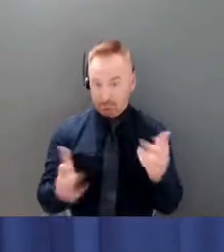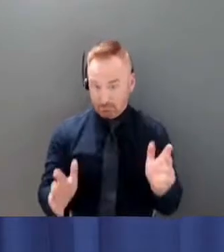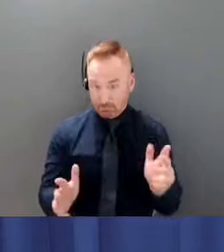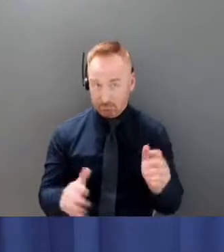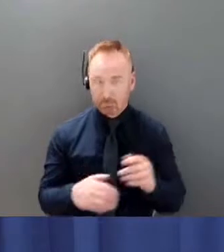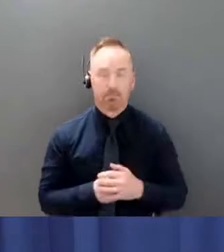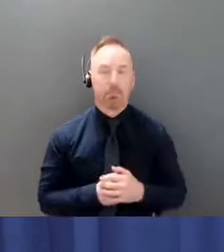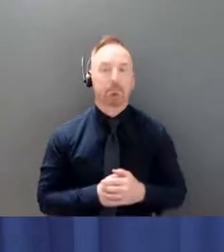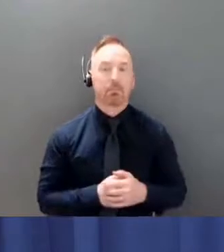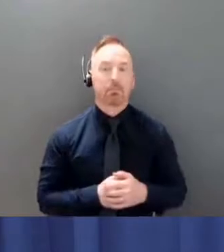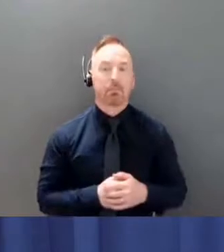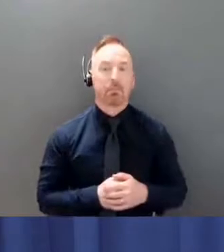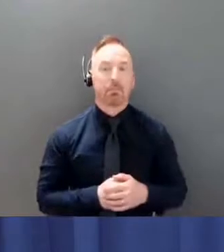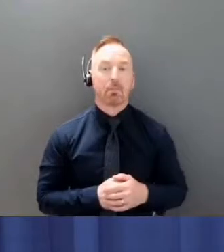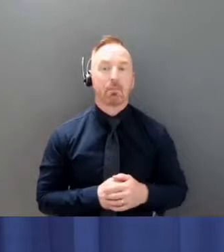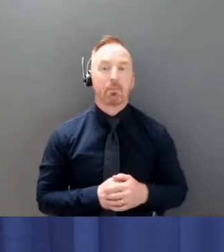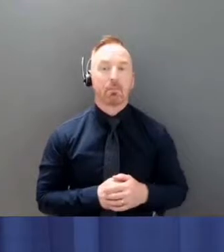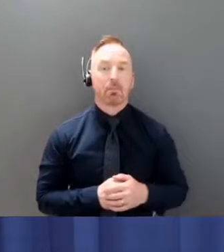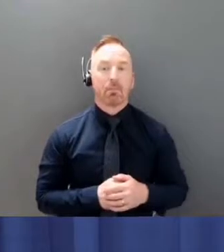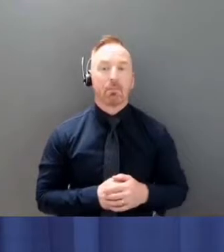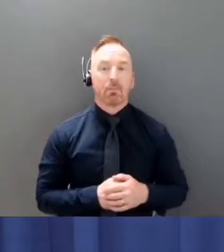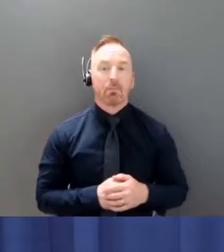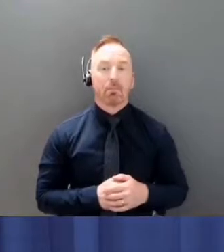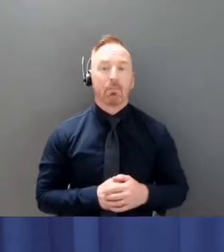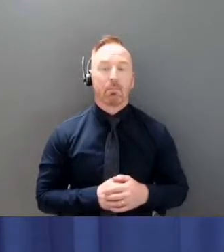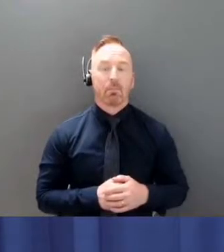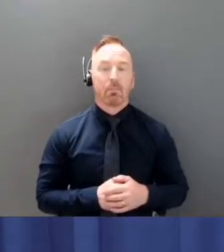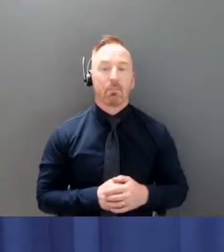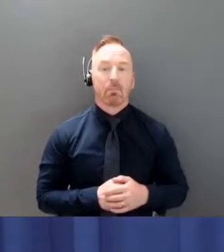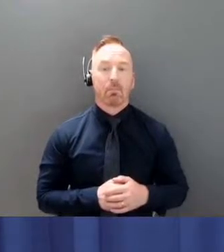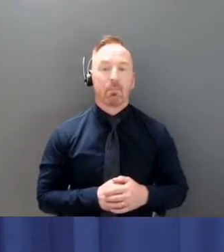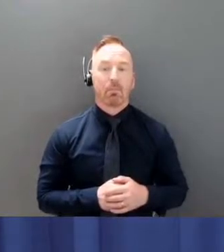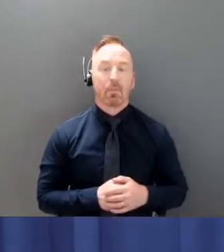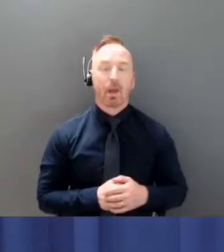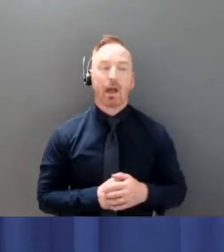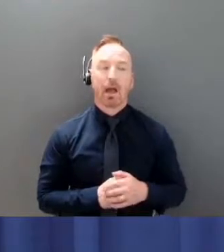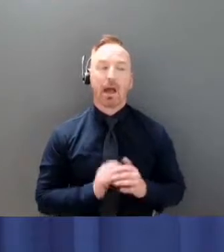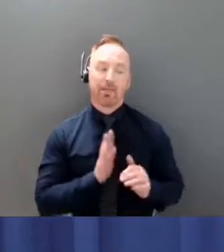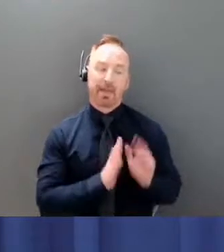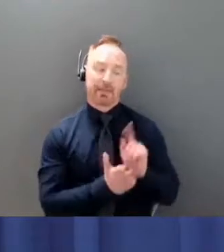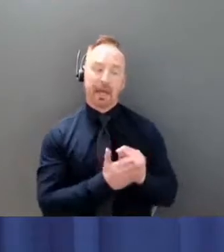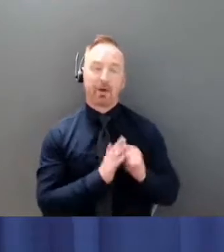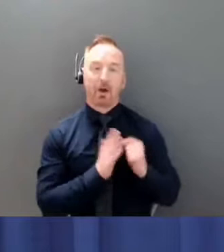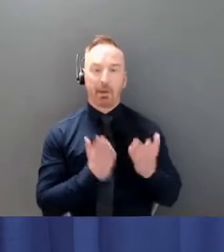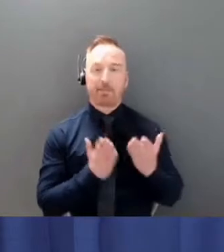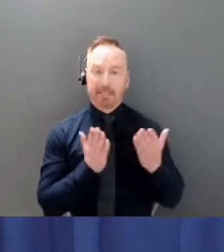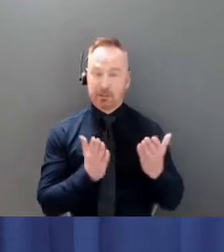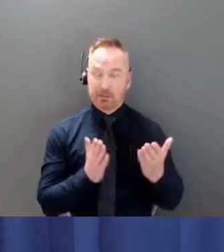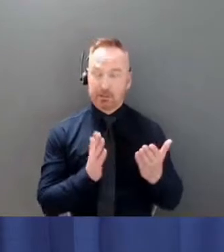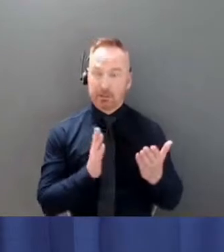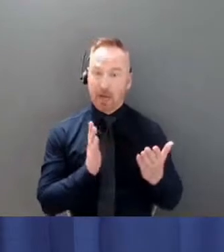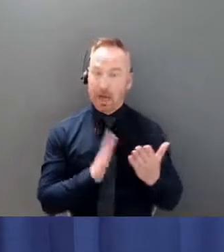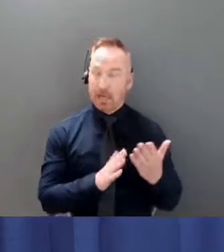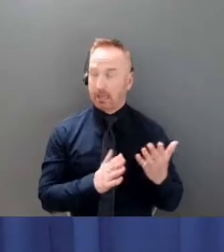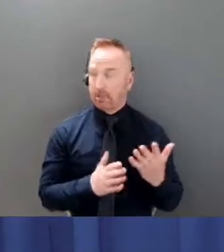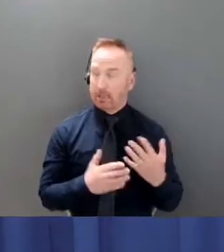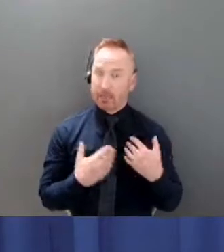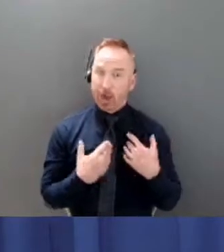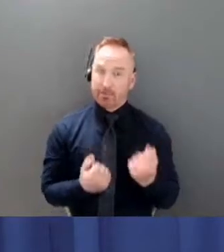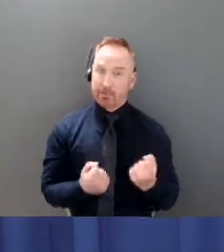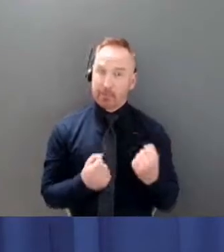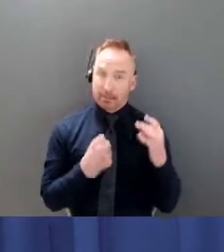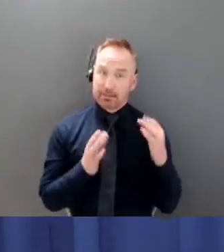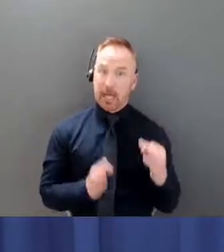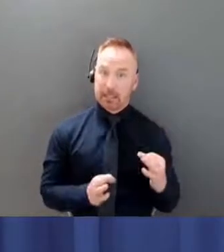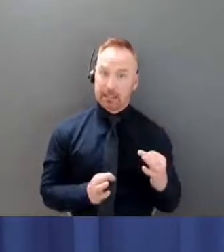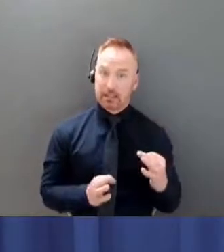that was something we made with confidence at the time, a recommendation I made with confidence at the time. And I would say, if anything, I'm more